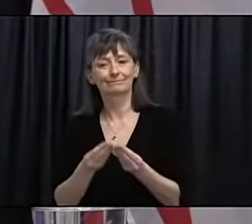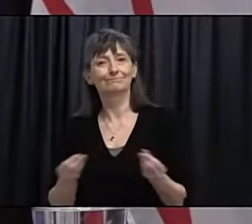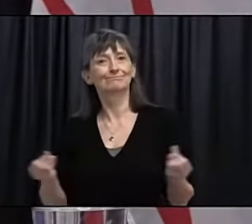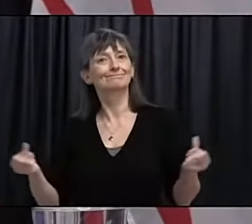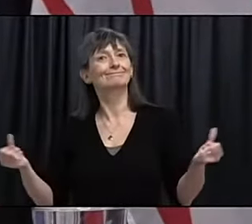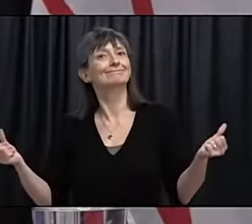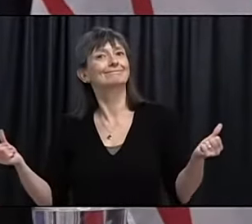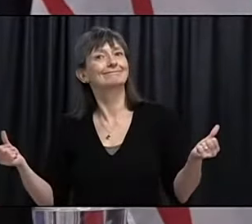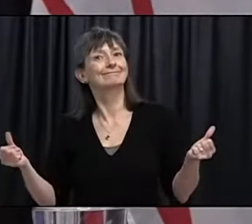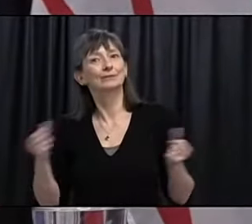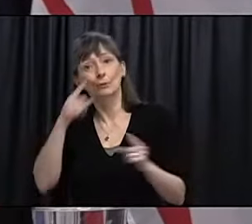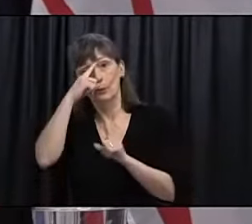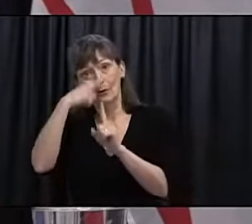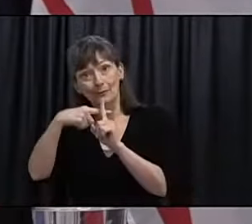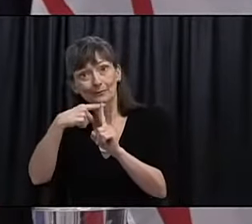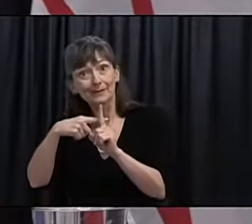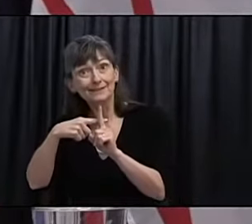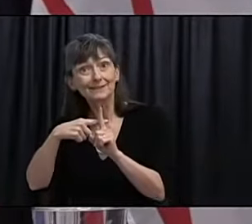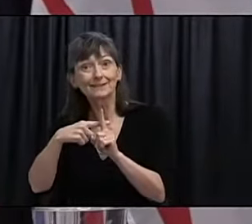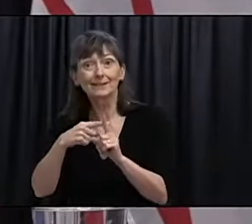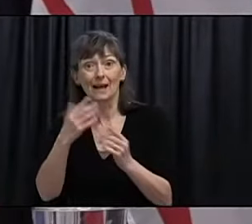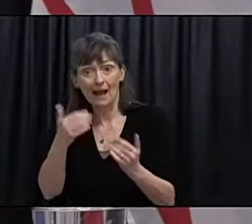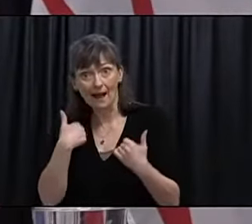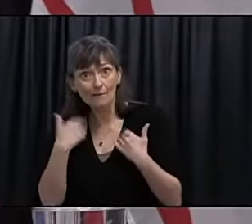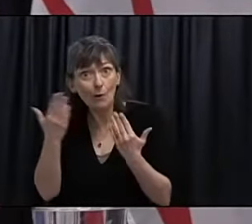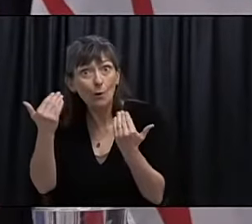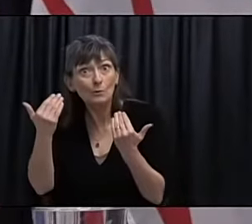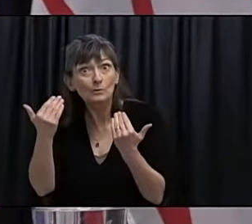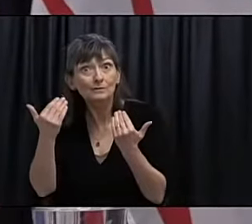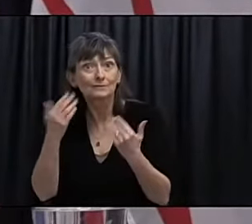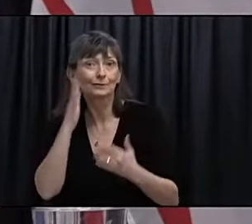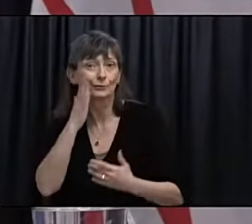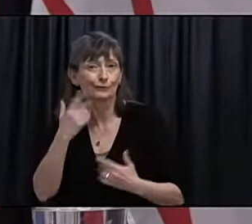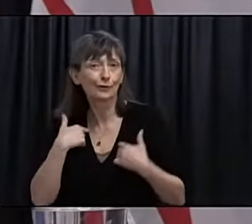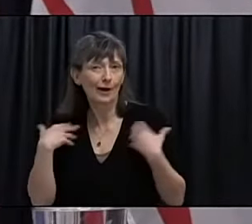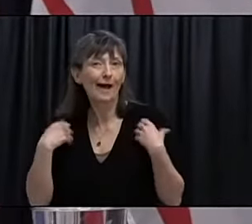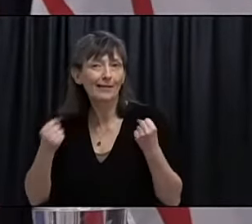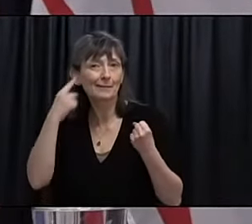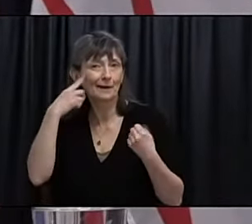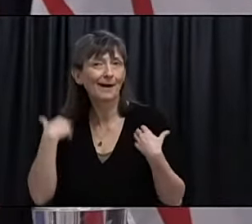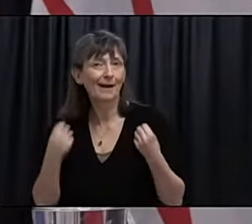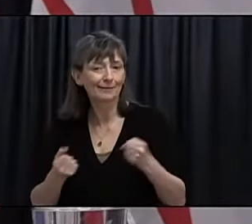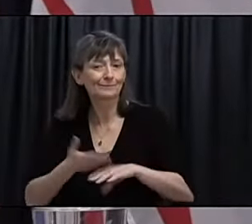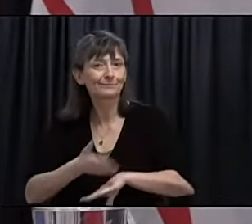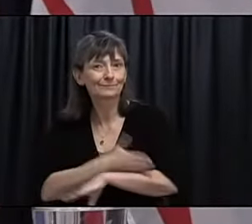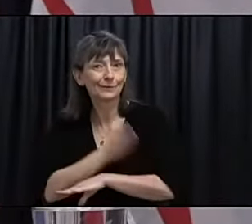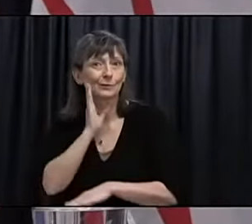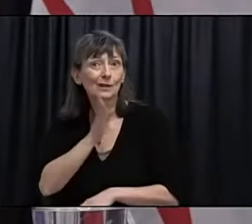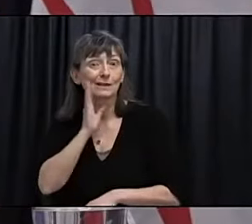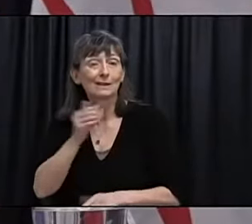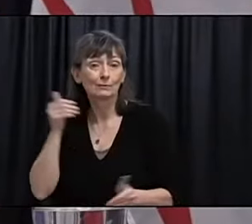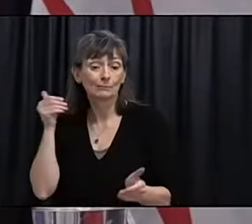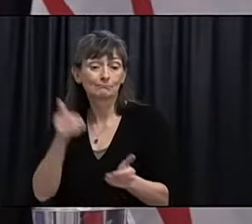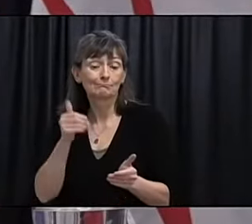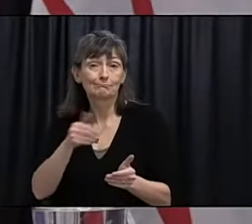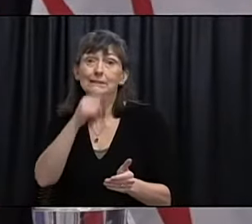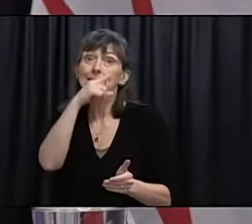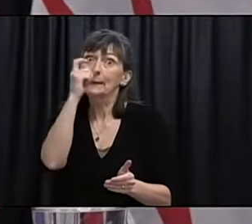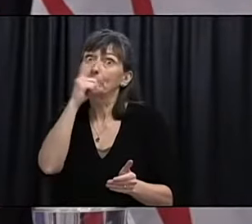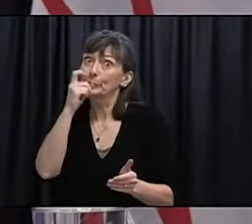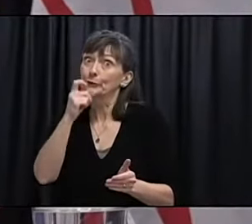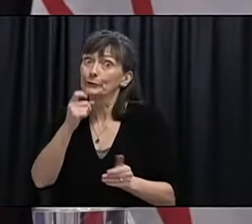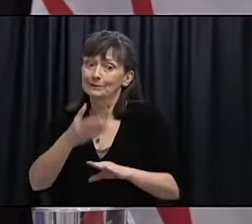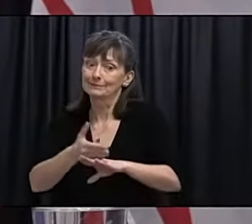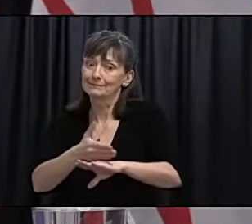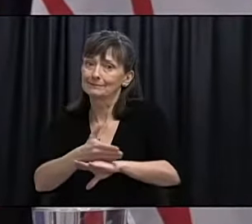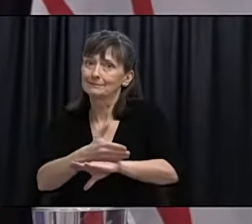Be optimistic. It's good for your mental and physical health. Month by month as we move towards summer things will get better. They